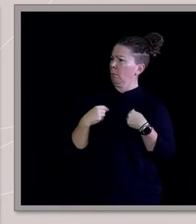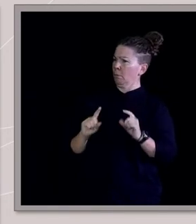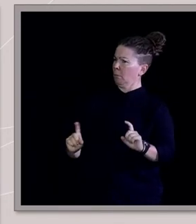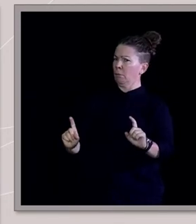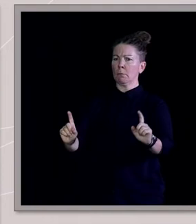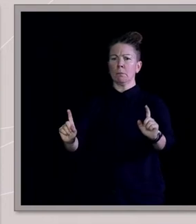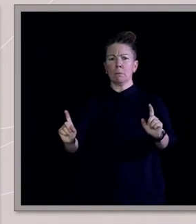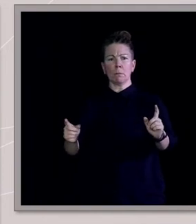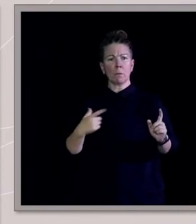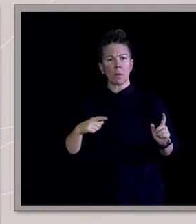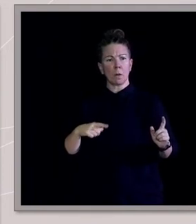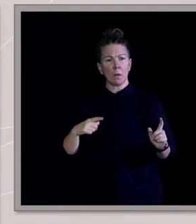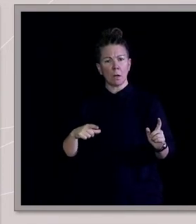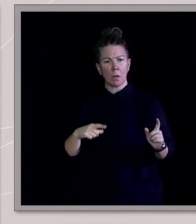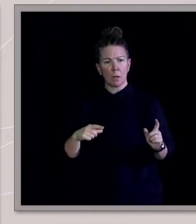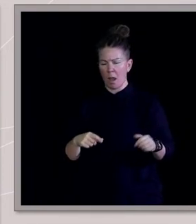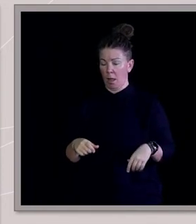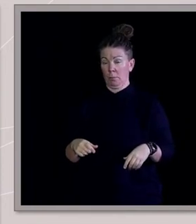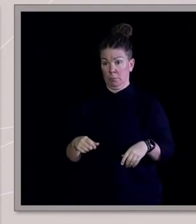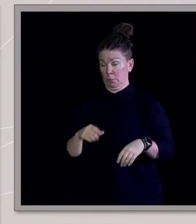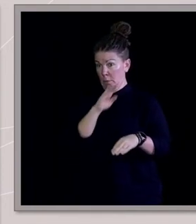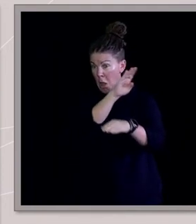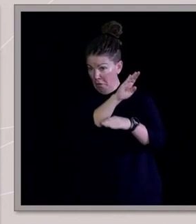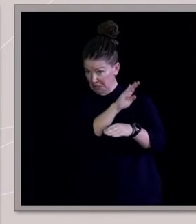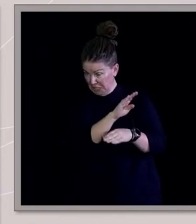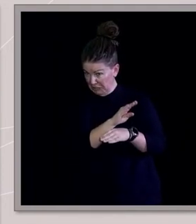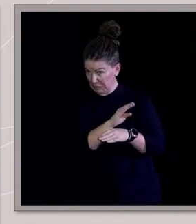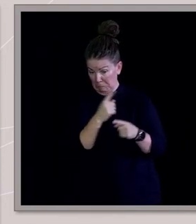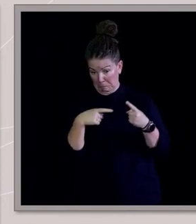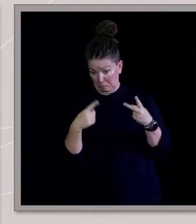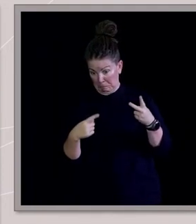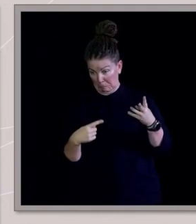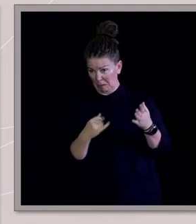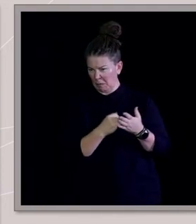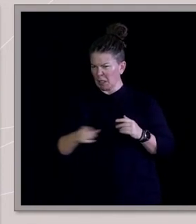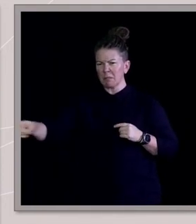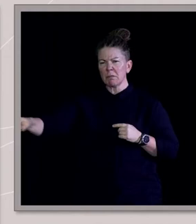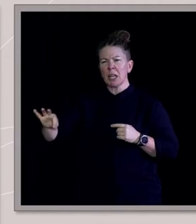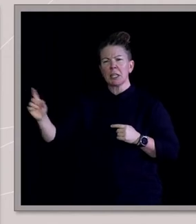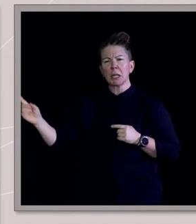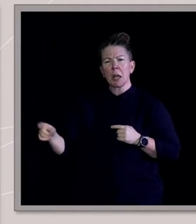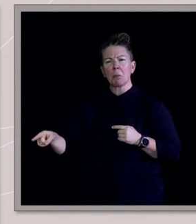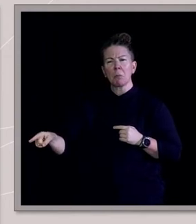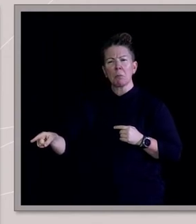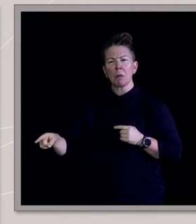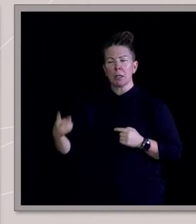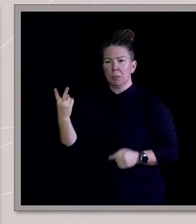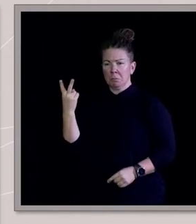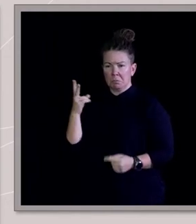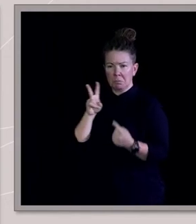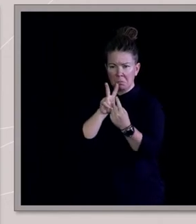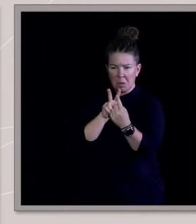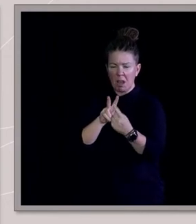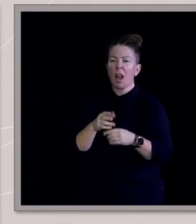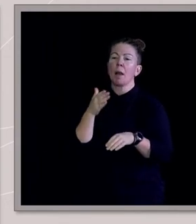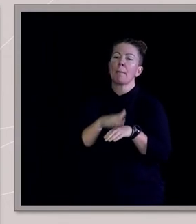I've crossed all manner of lines over the last few months overseas, but Sam wasn't on the trip. So we get in and it turns out it's the